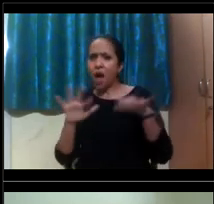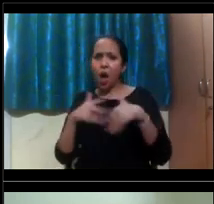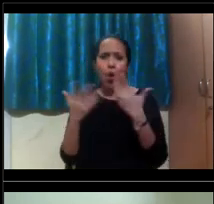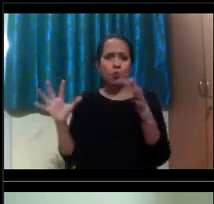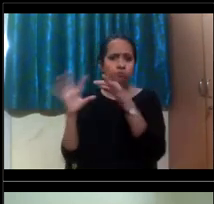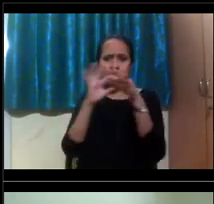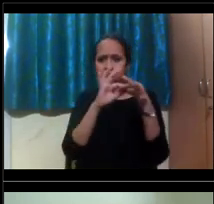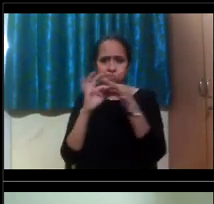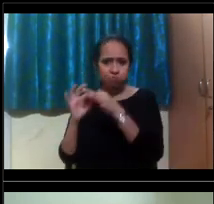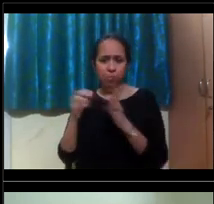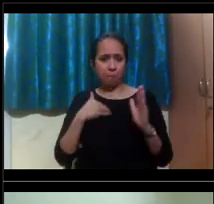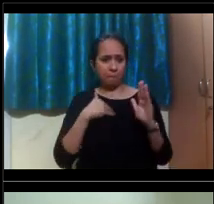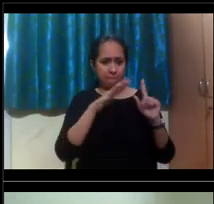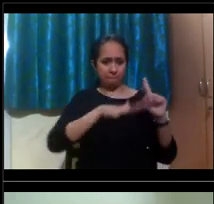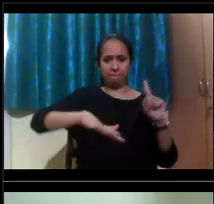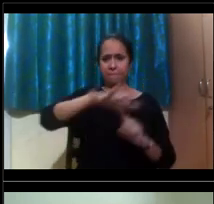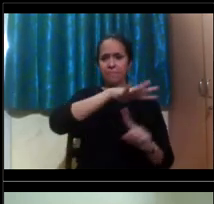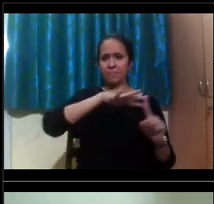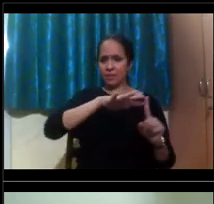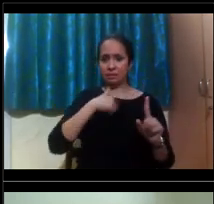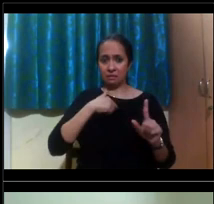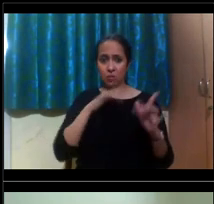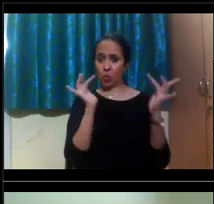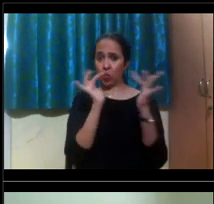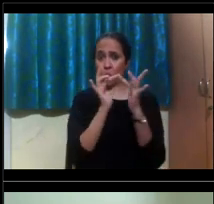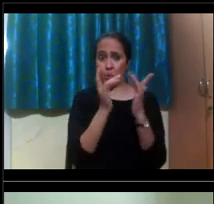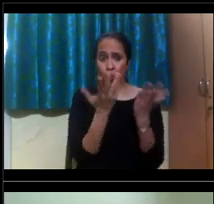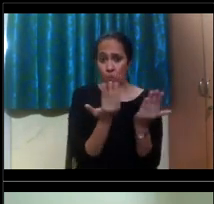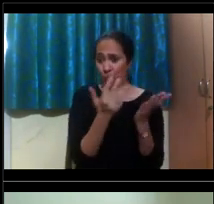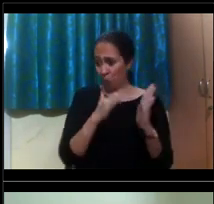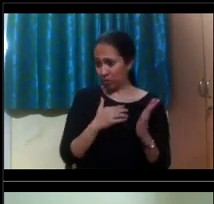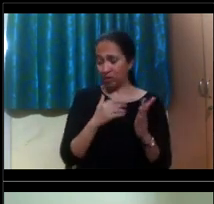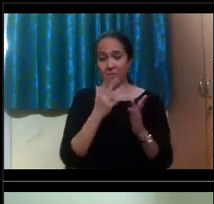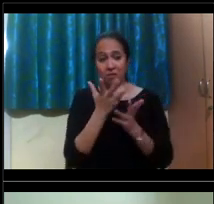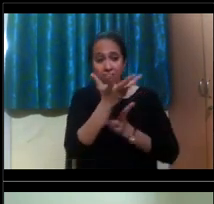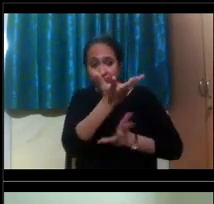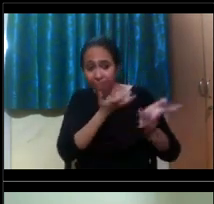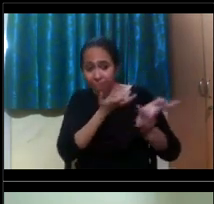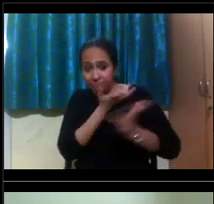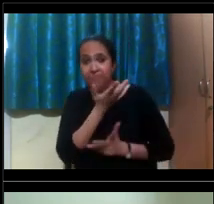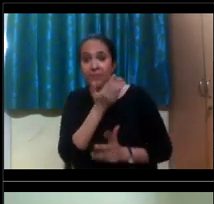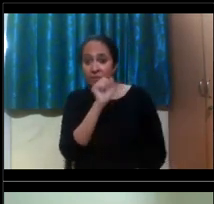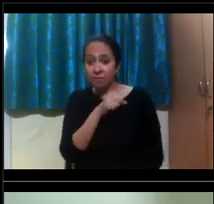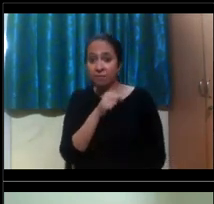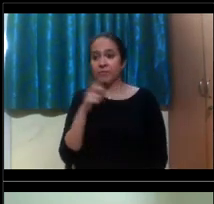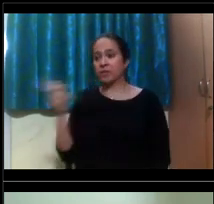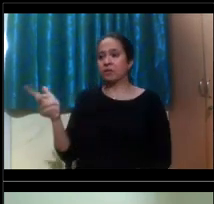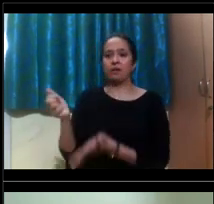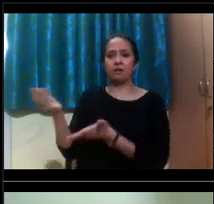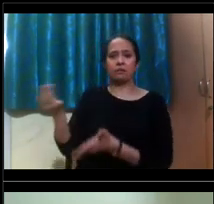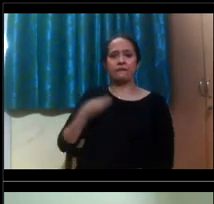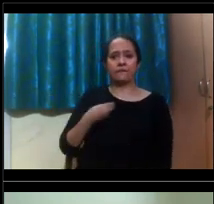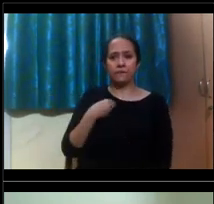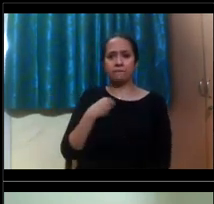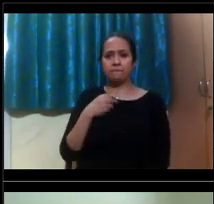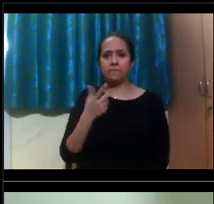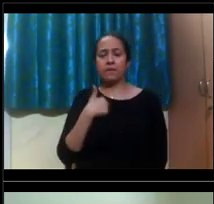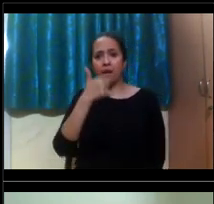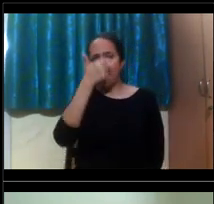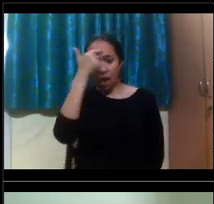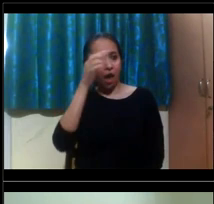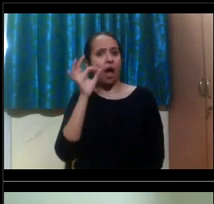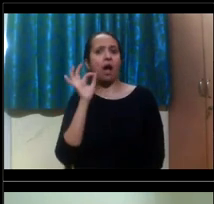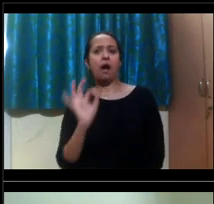near my area that I can actually contact and then get to know different resources. Um, and surprisingly, like around